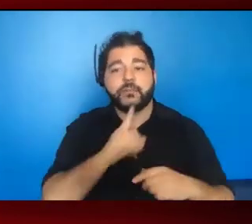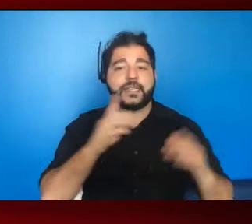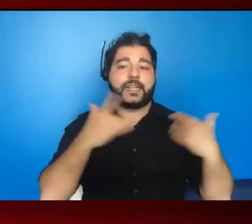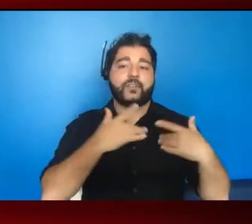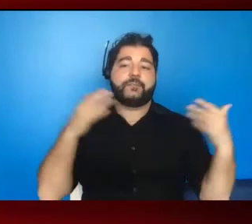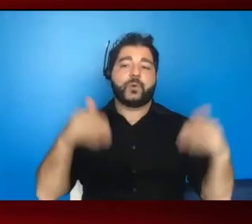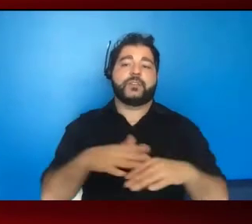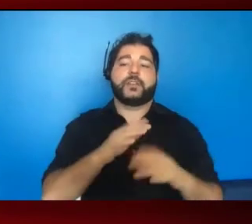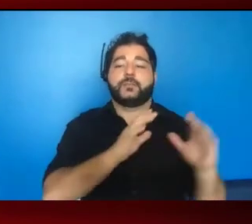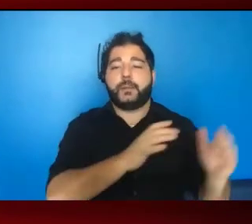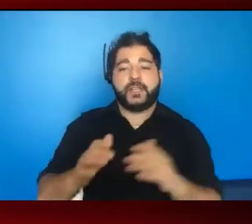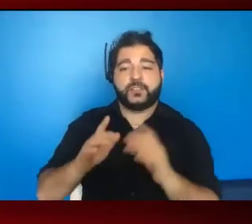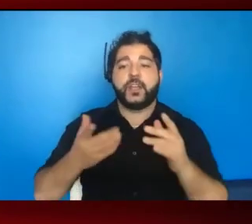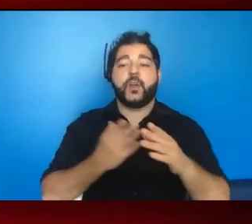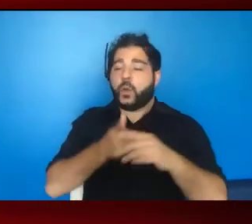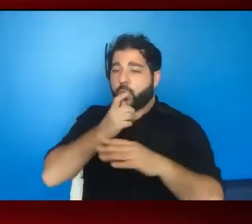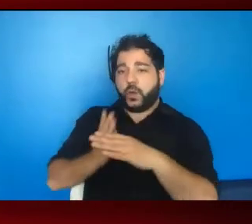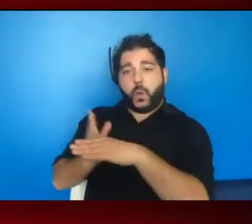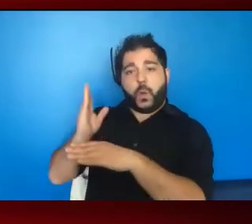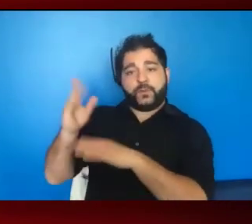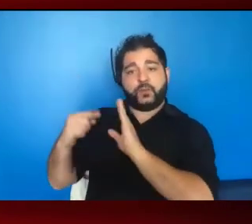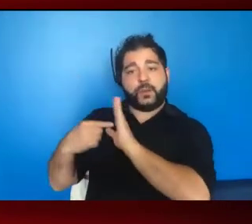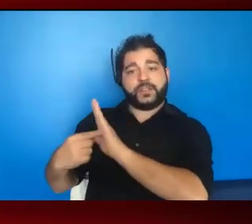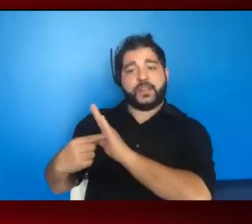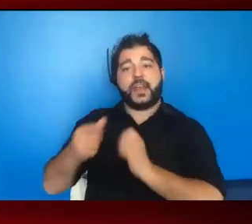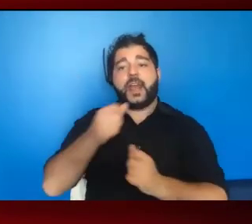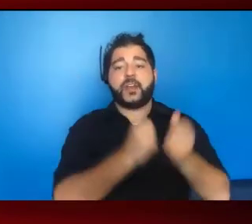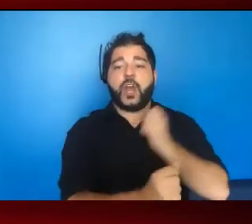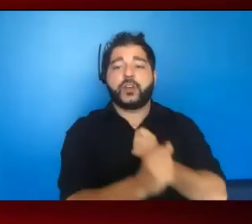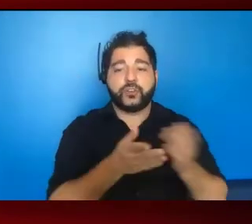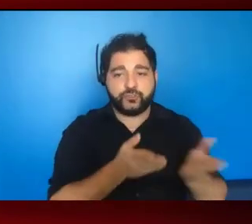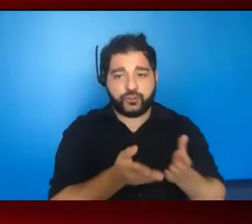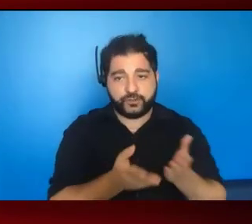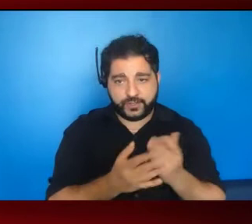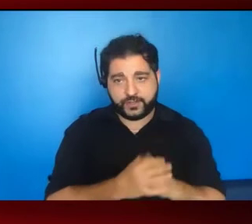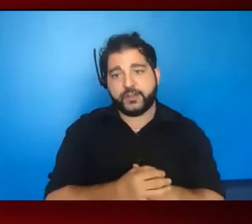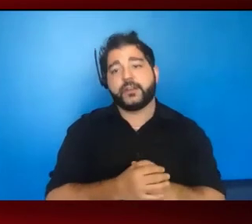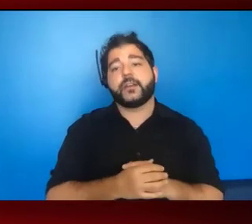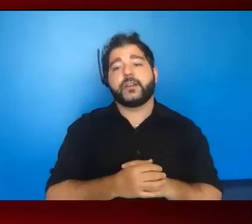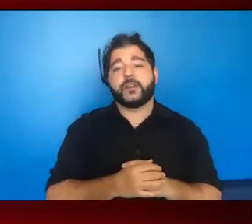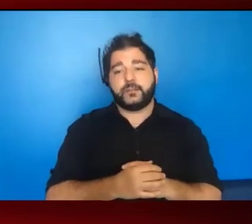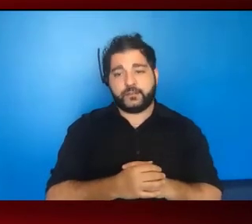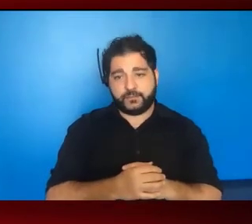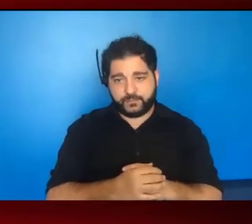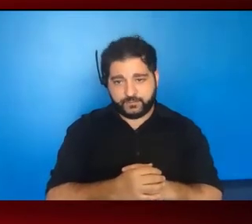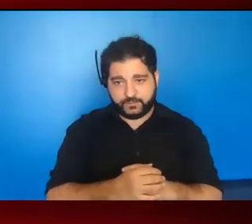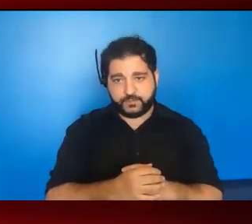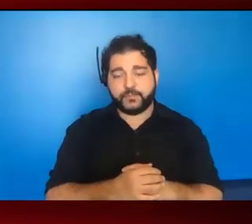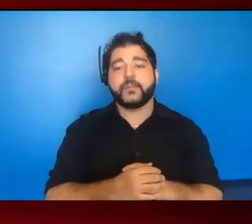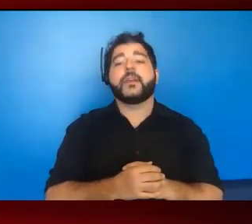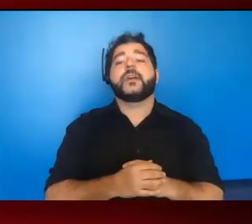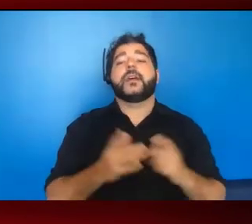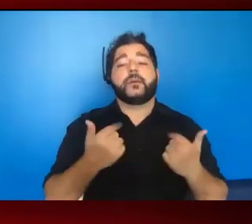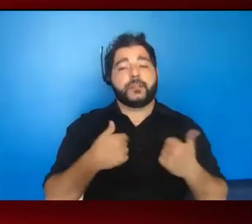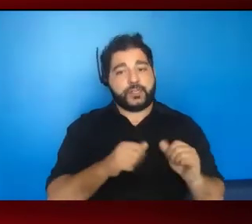populations who are overrepresented and who are in the epidemic, but underrepresented in services to try to